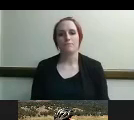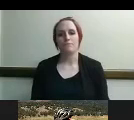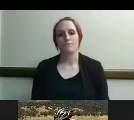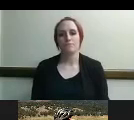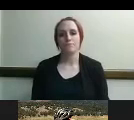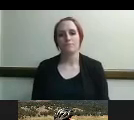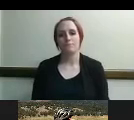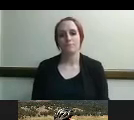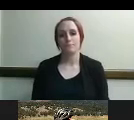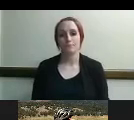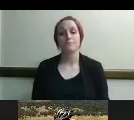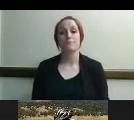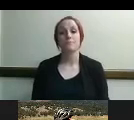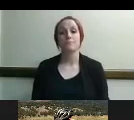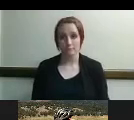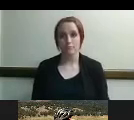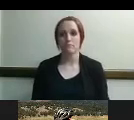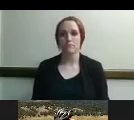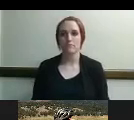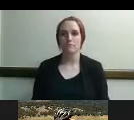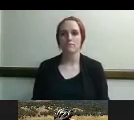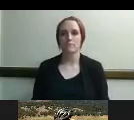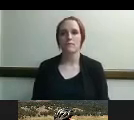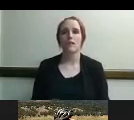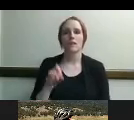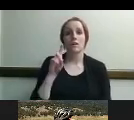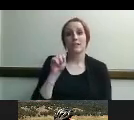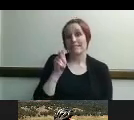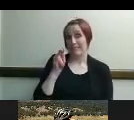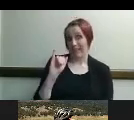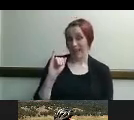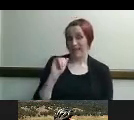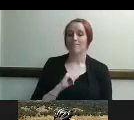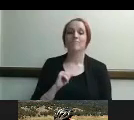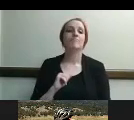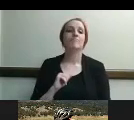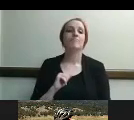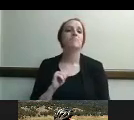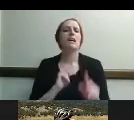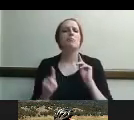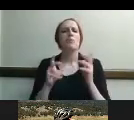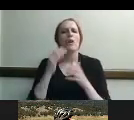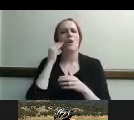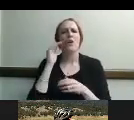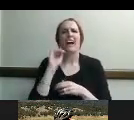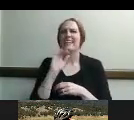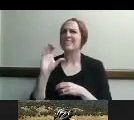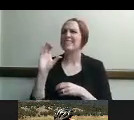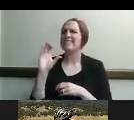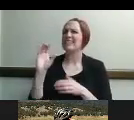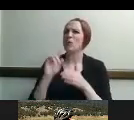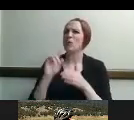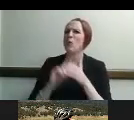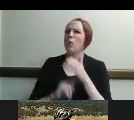okay people always want to know what do the consumers receive which is definitely a fair question first they will receive